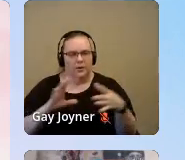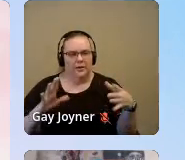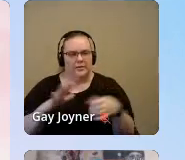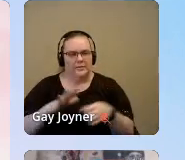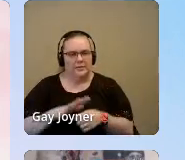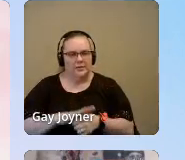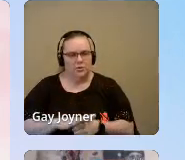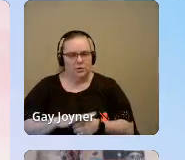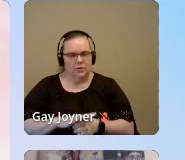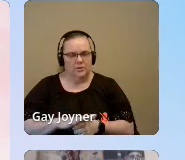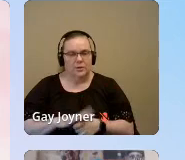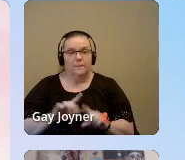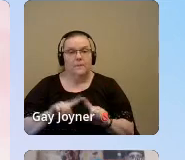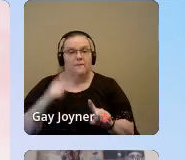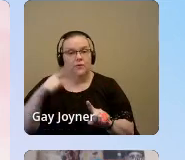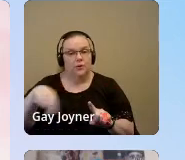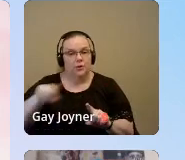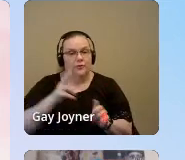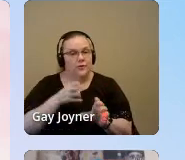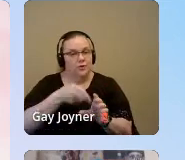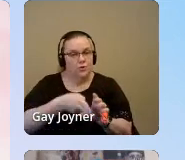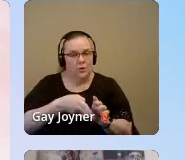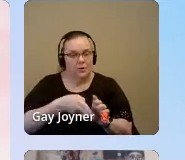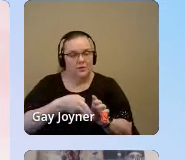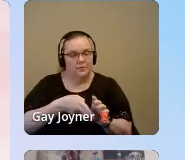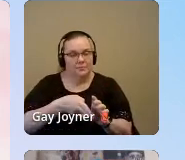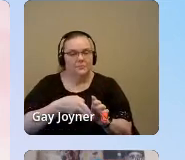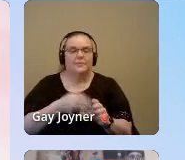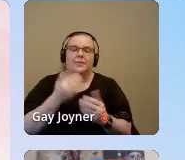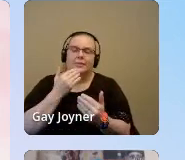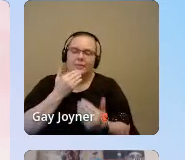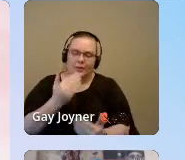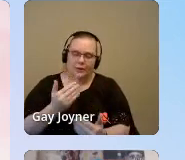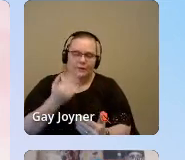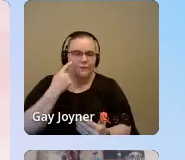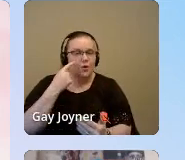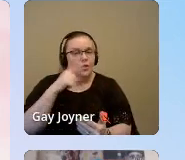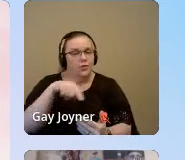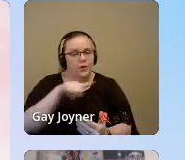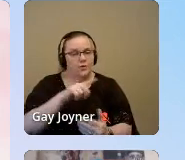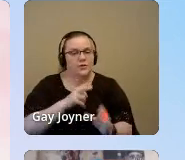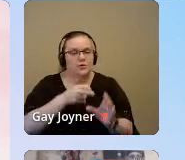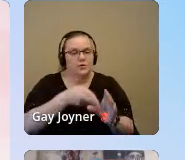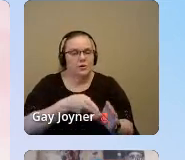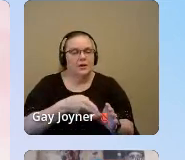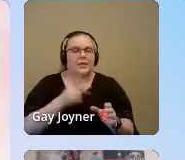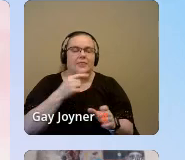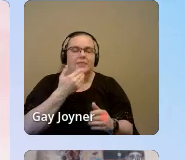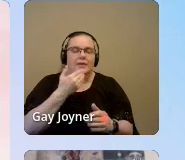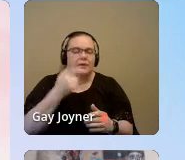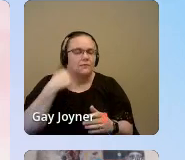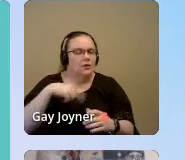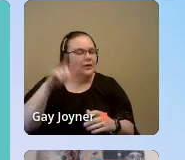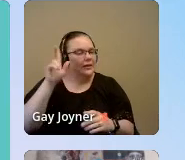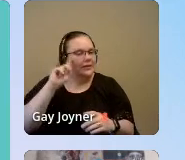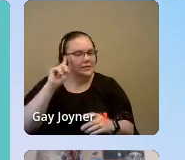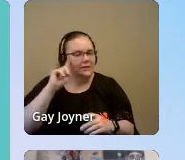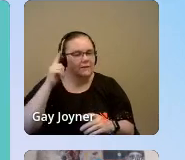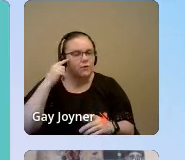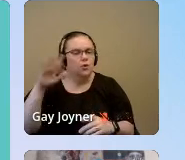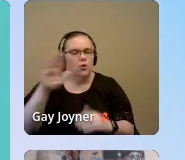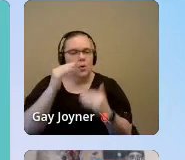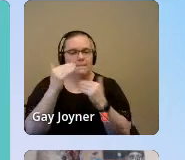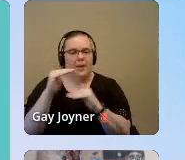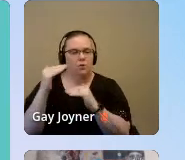For those of you who joined, thank you. And for those of you who didn't join, thank you for listening to your boundaries. All right,